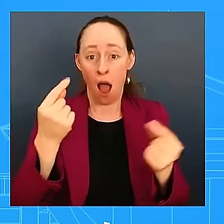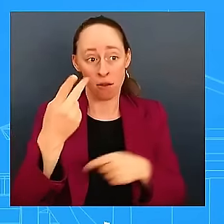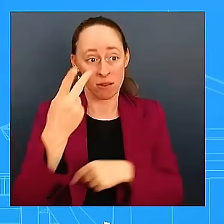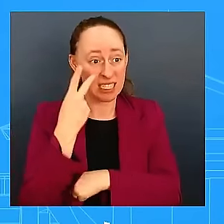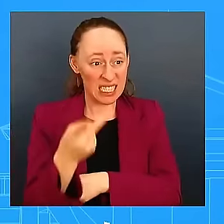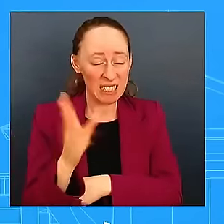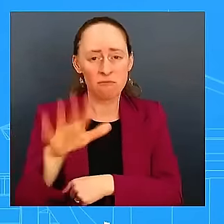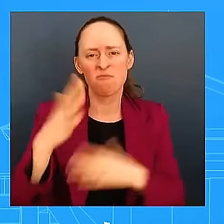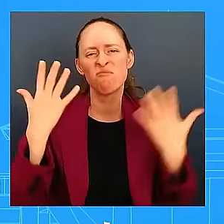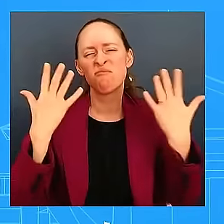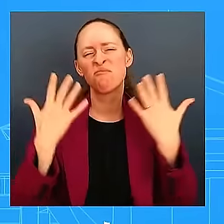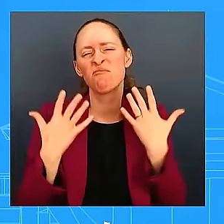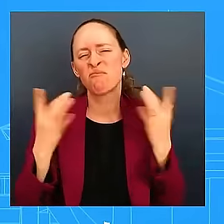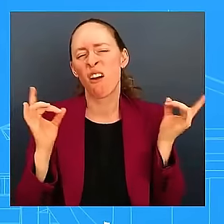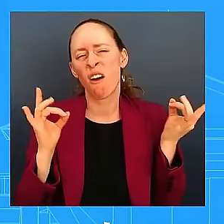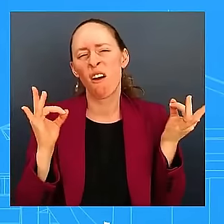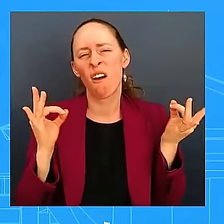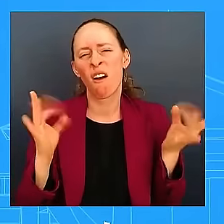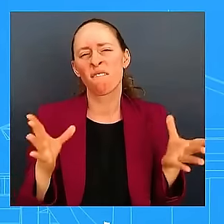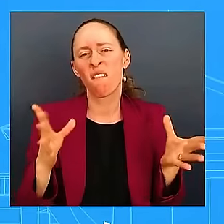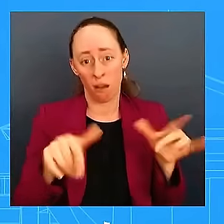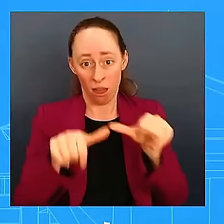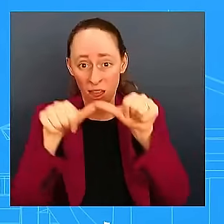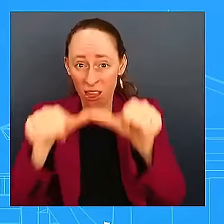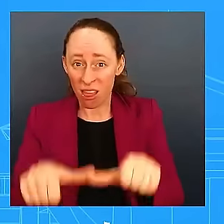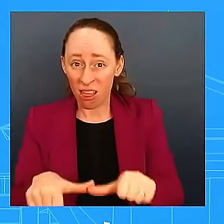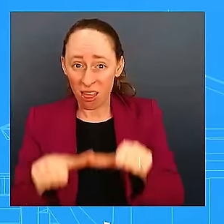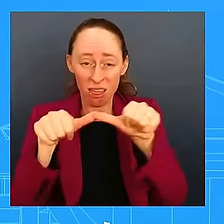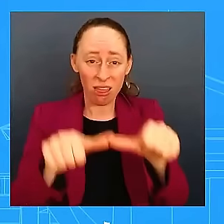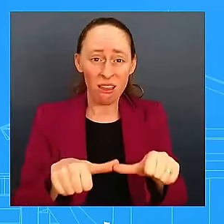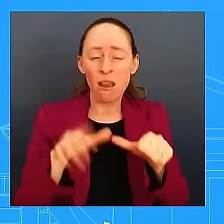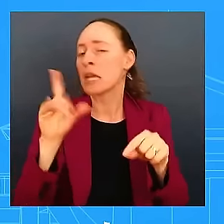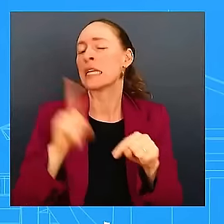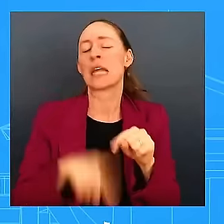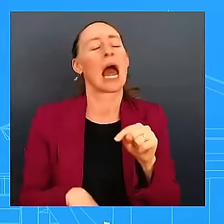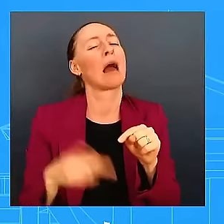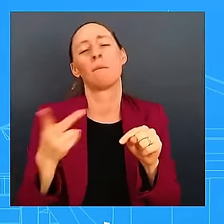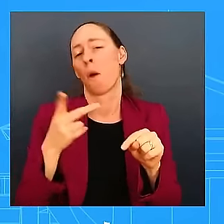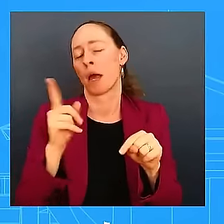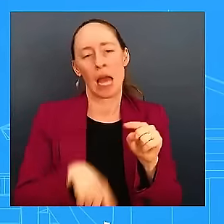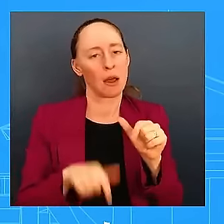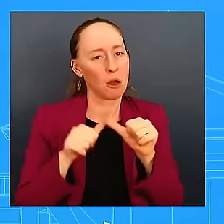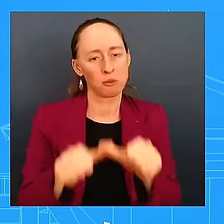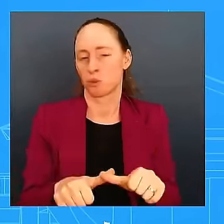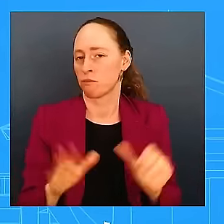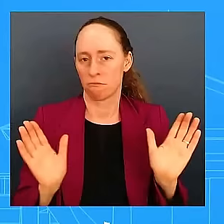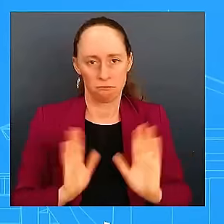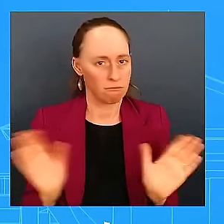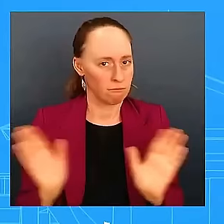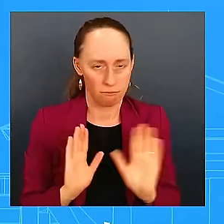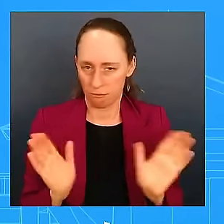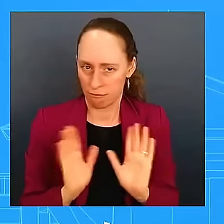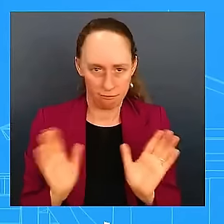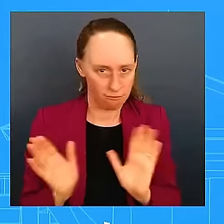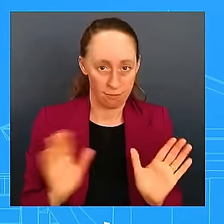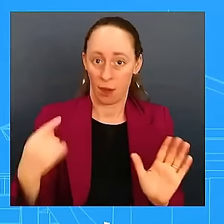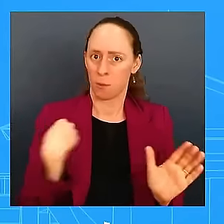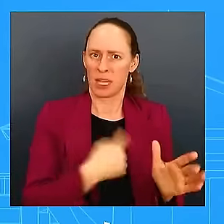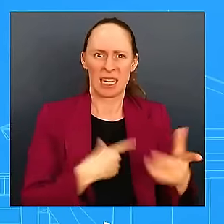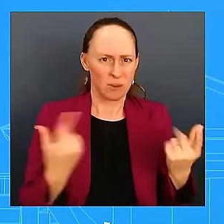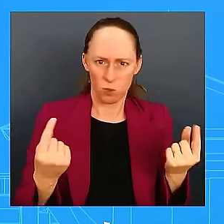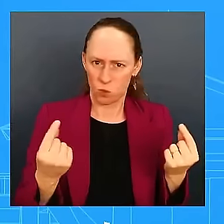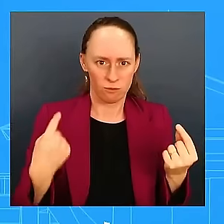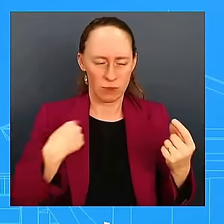It cannot continue. And so we're going to do everything in our power. The President has been very clear to get to that point. I think it was